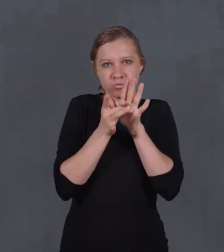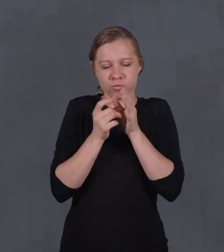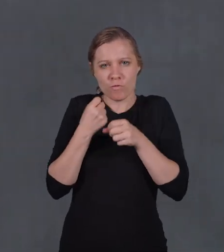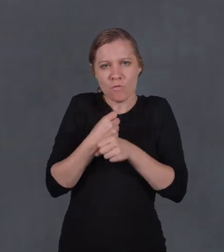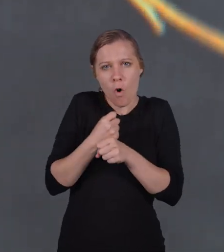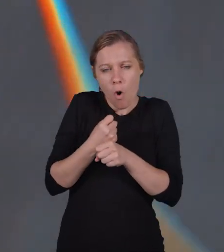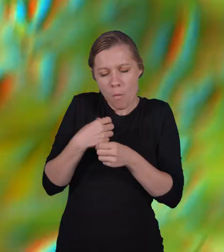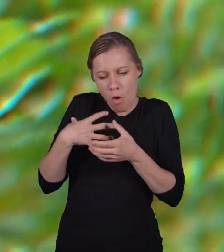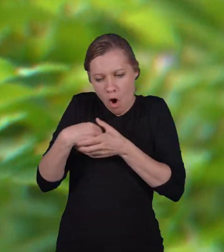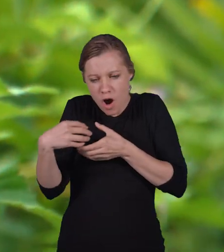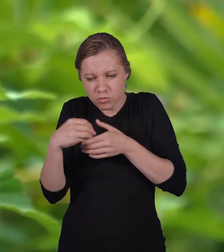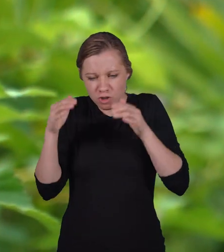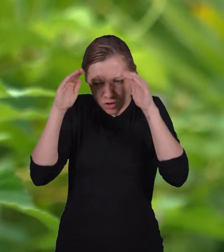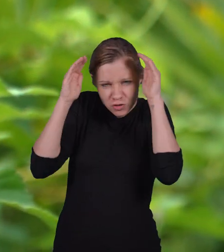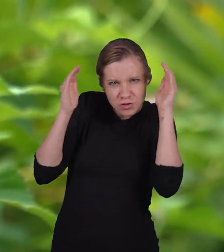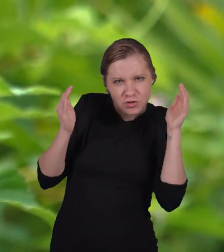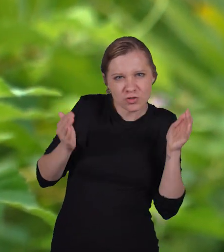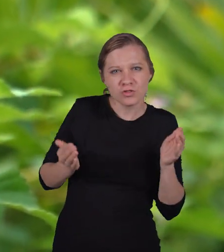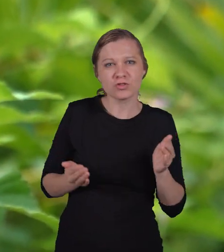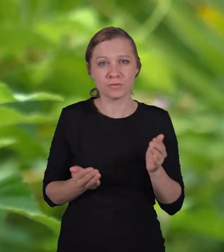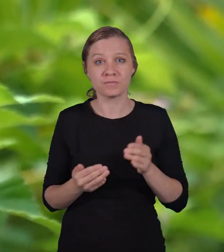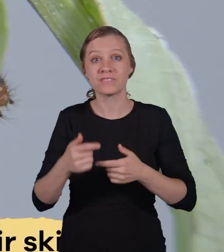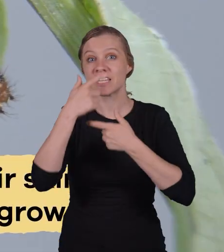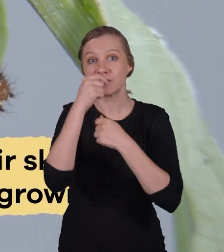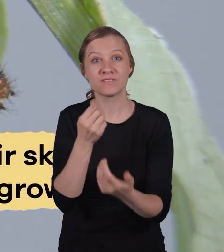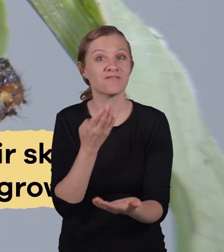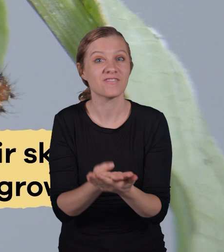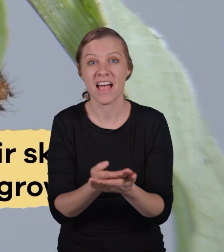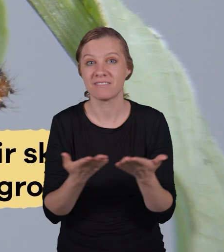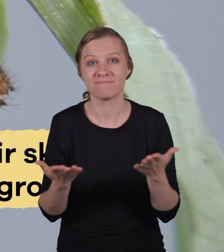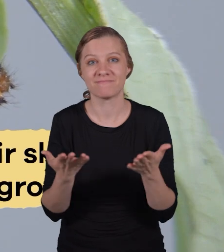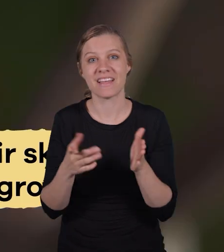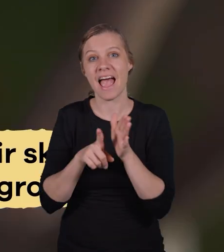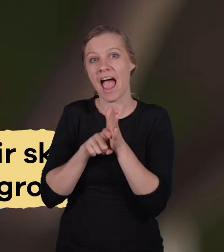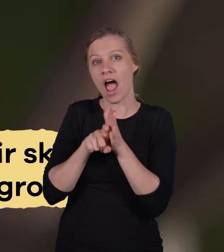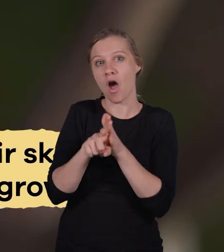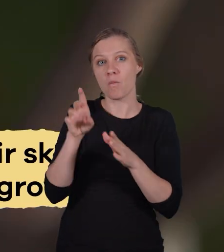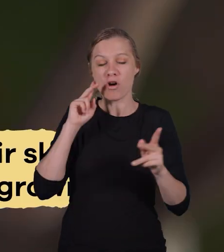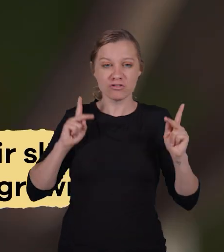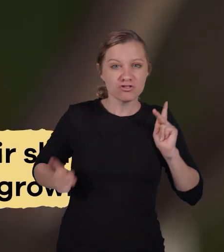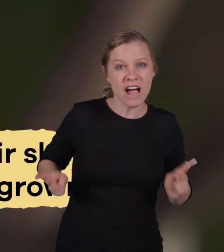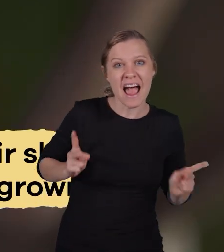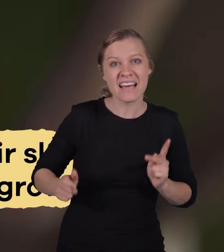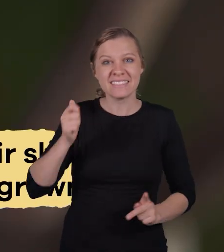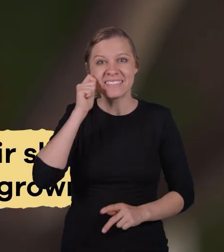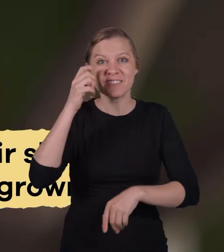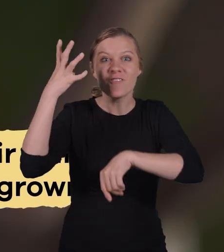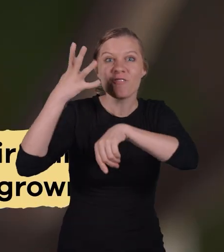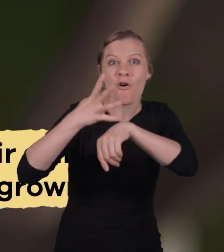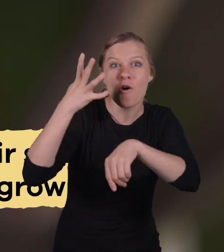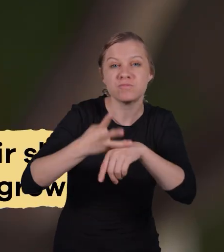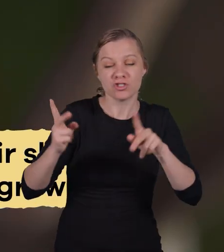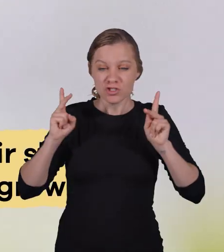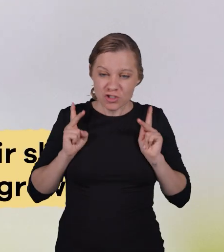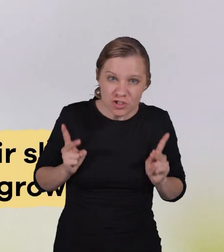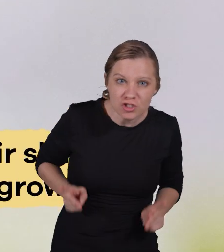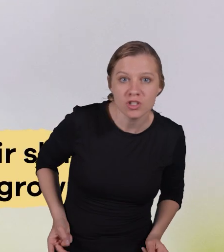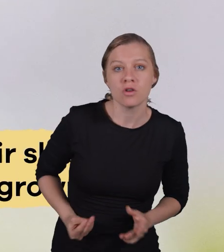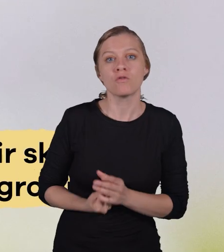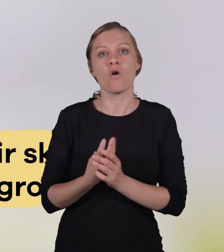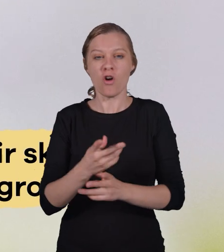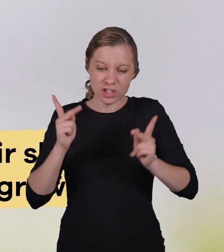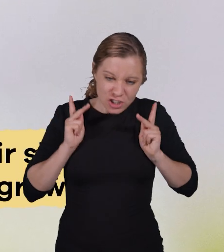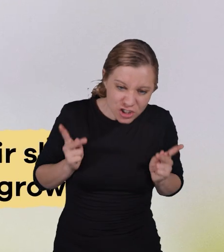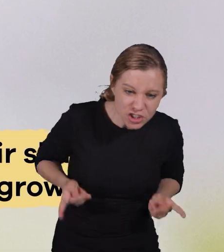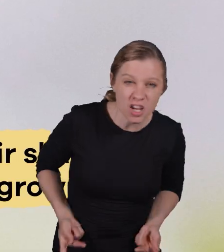shell. Here is an interesting fact. Some caterpillars will shed their skin 4 times before